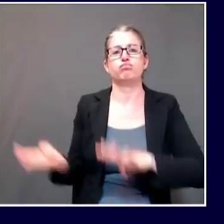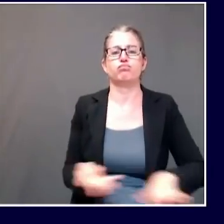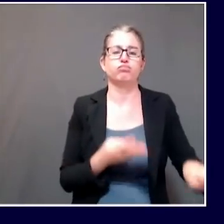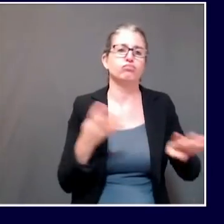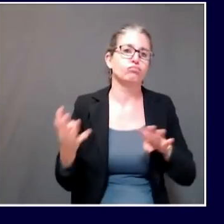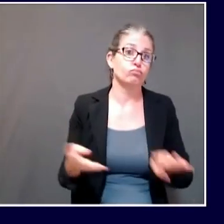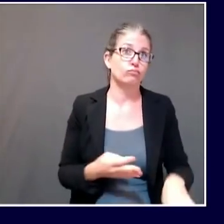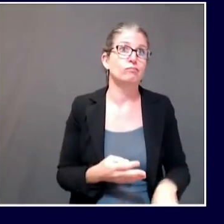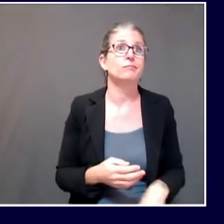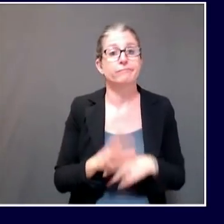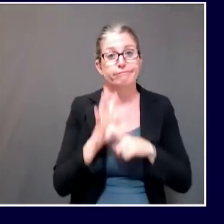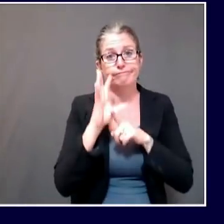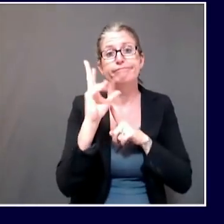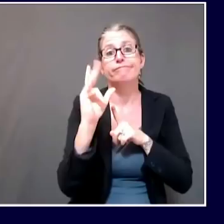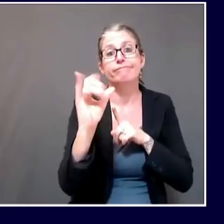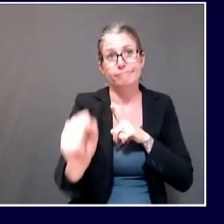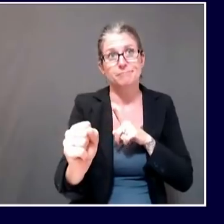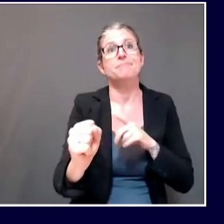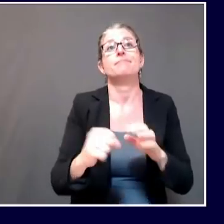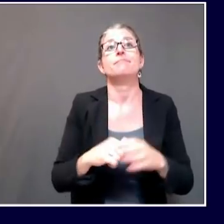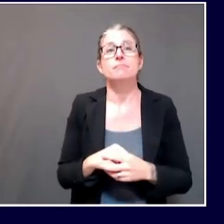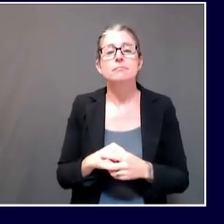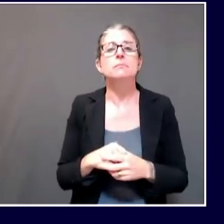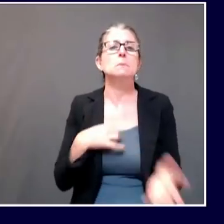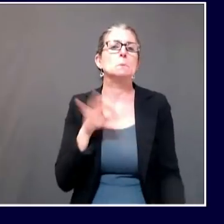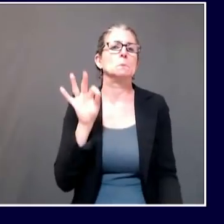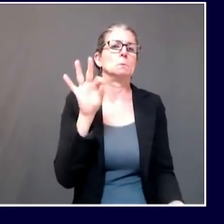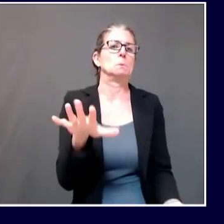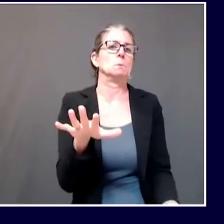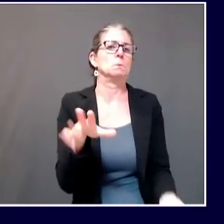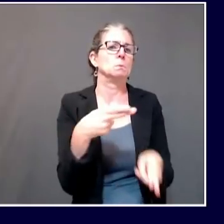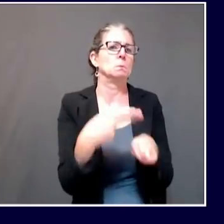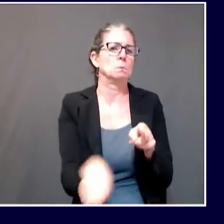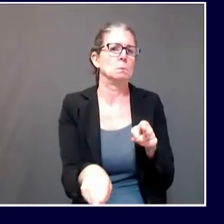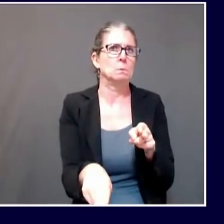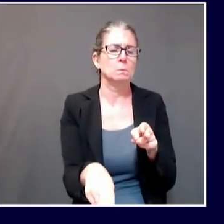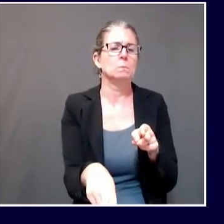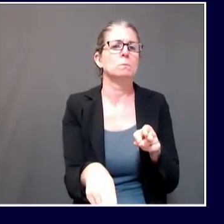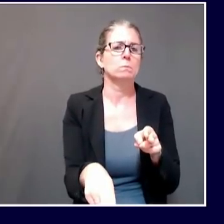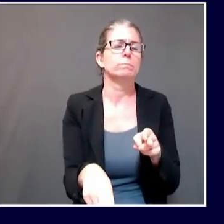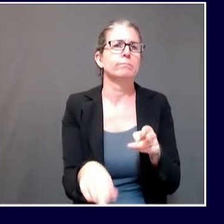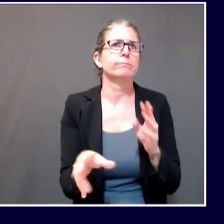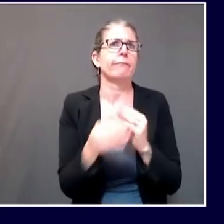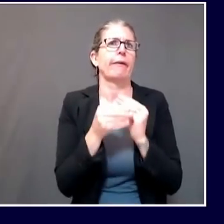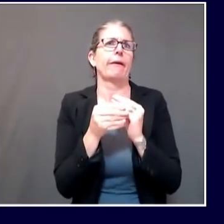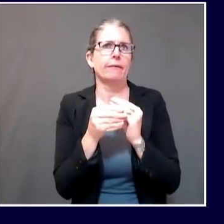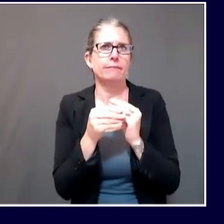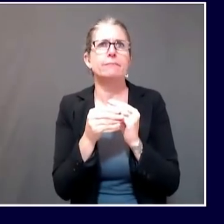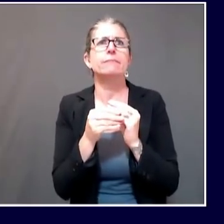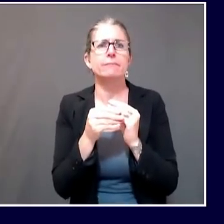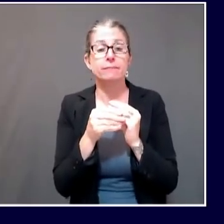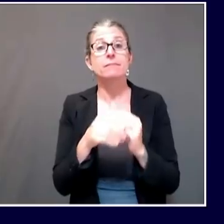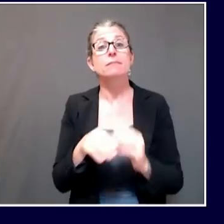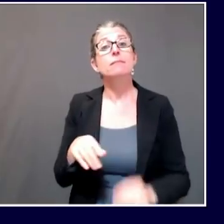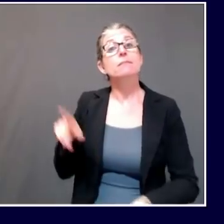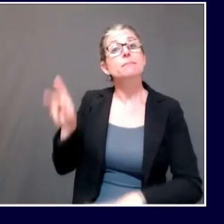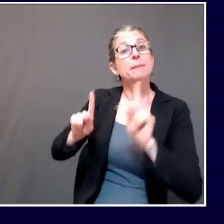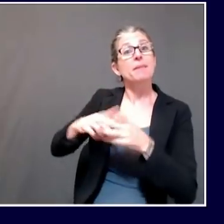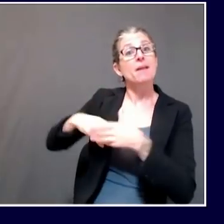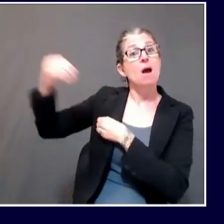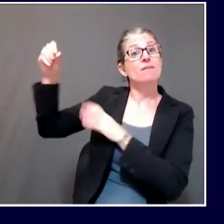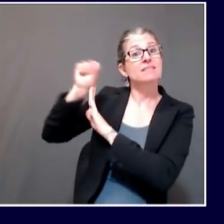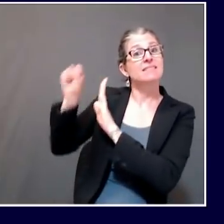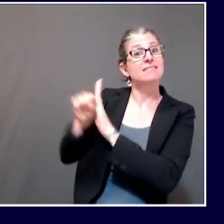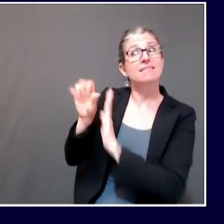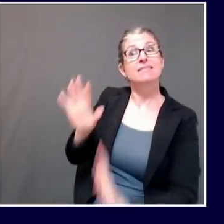quick note about the number of test results among individuals from out-of-state. As of right now, across